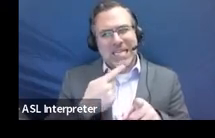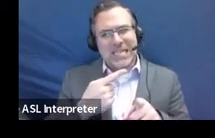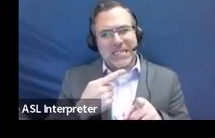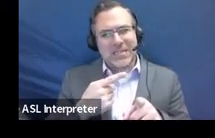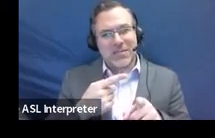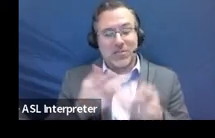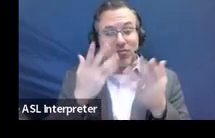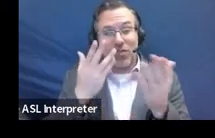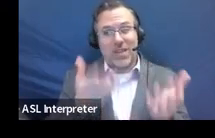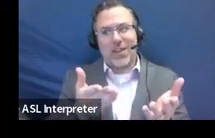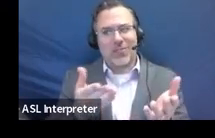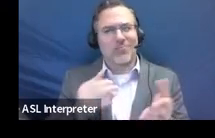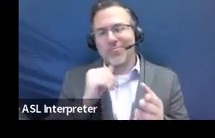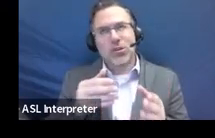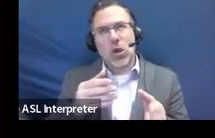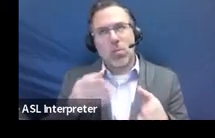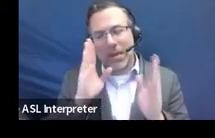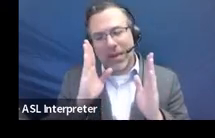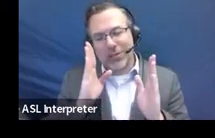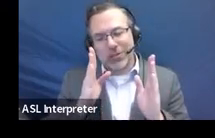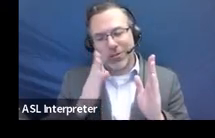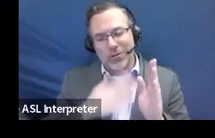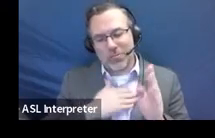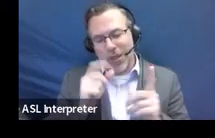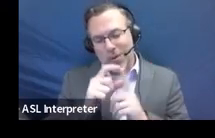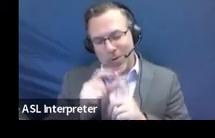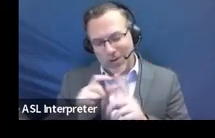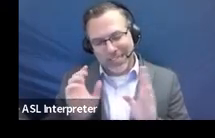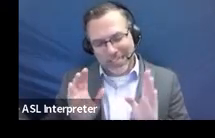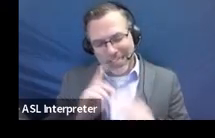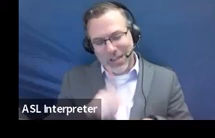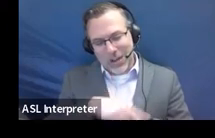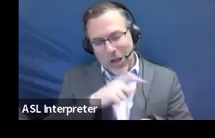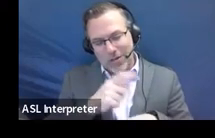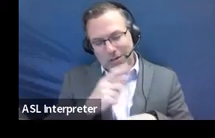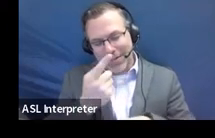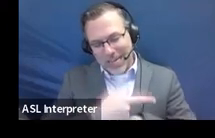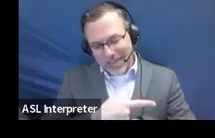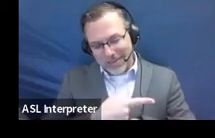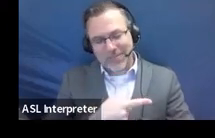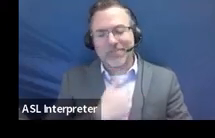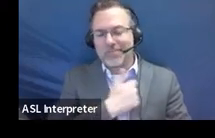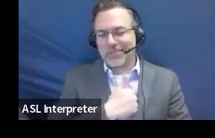looking at. So don't listen to my words. It's been a day. It's been a long day. So sorry about that.